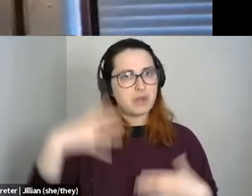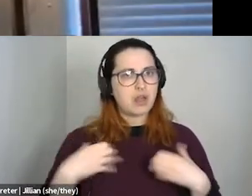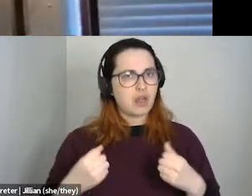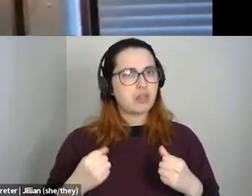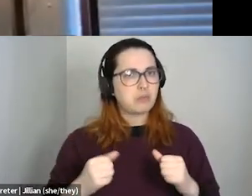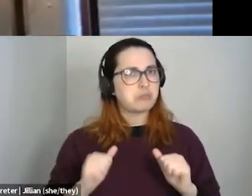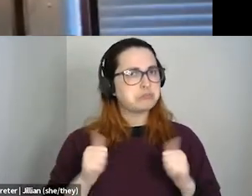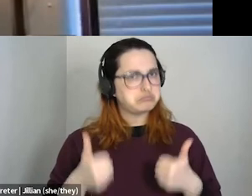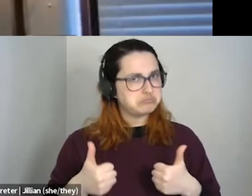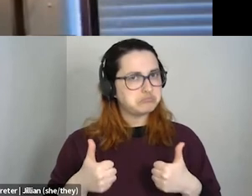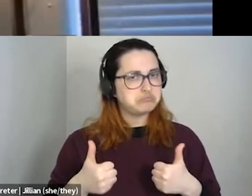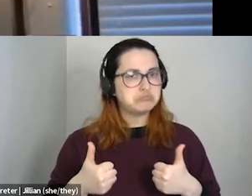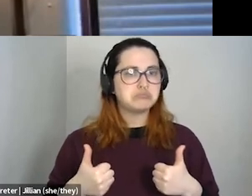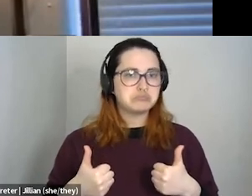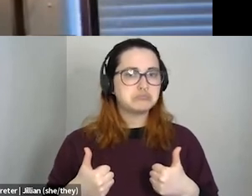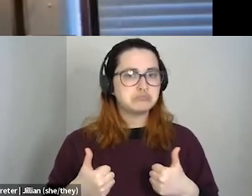Um,